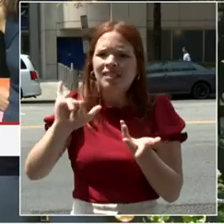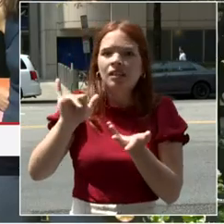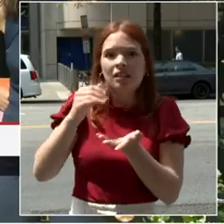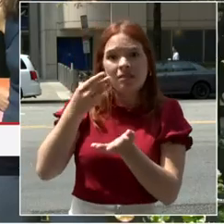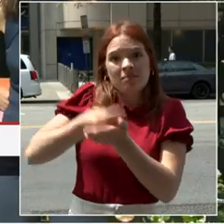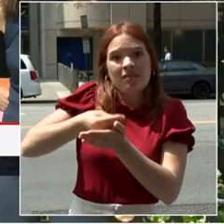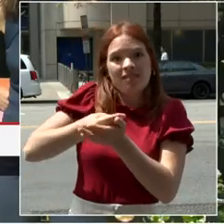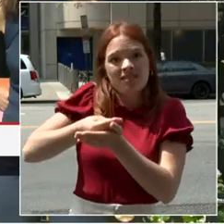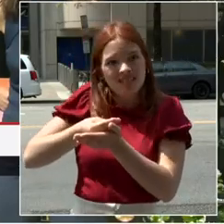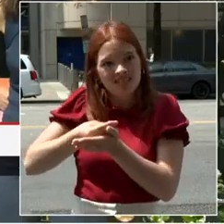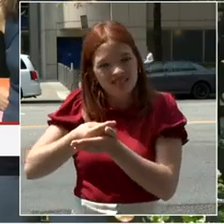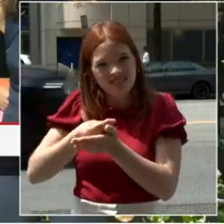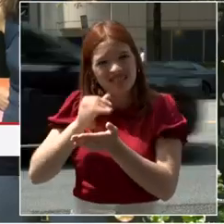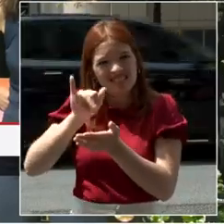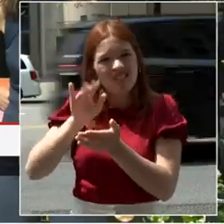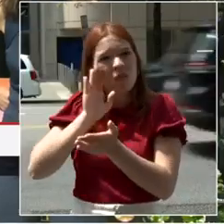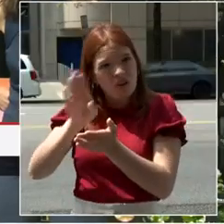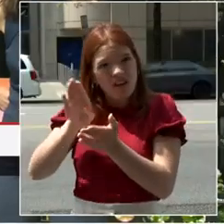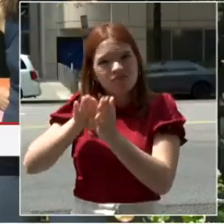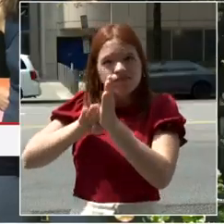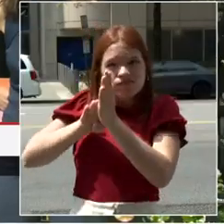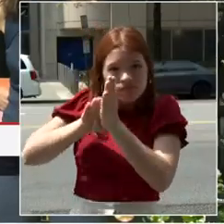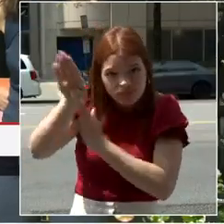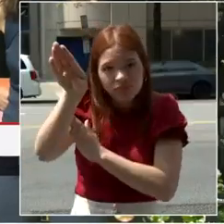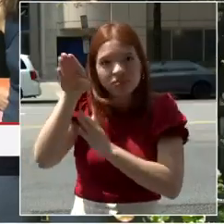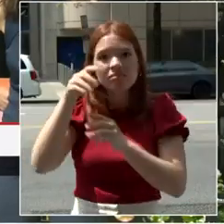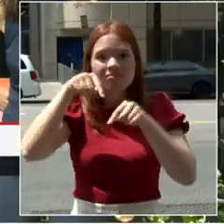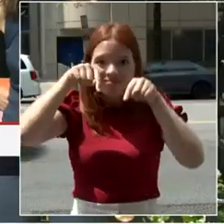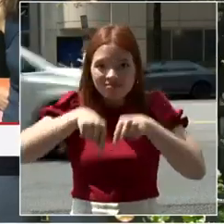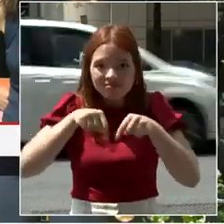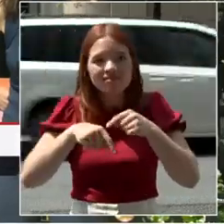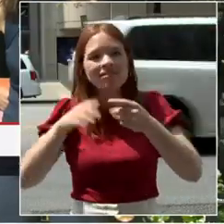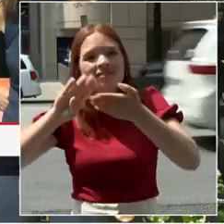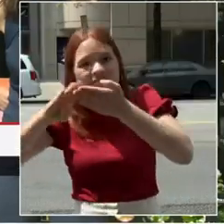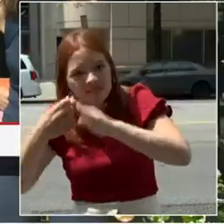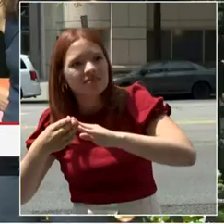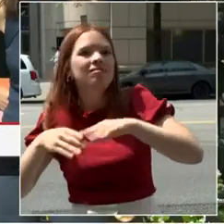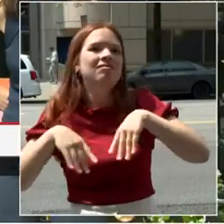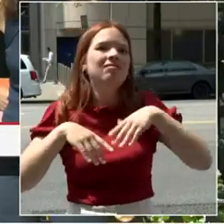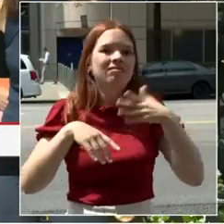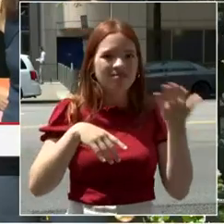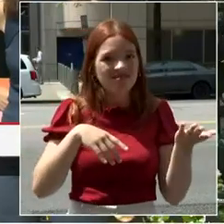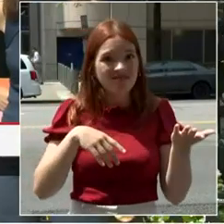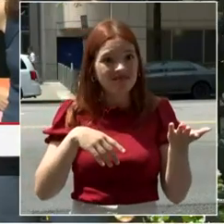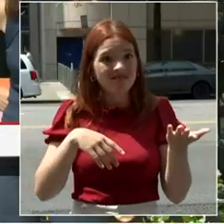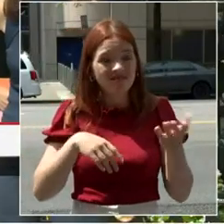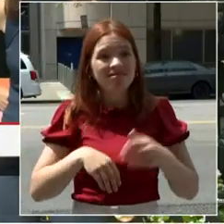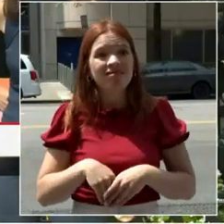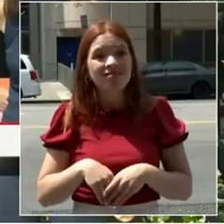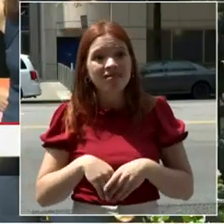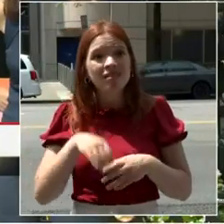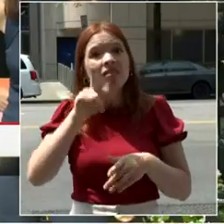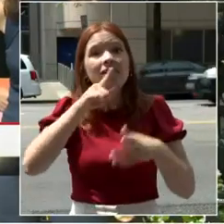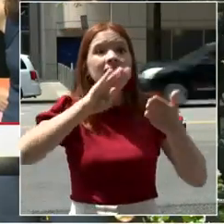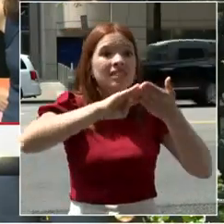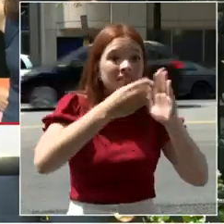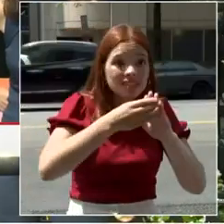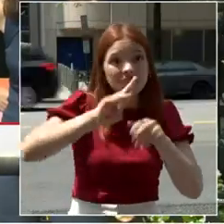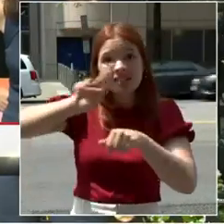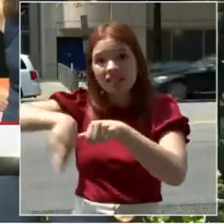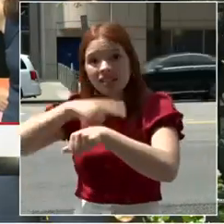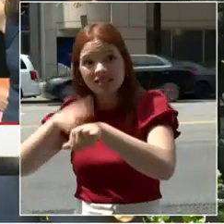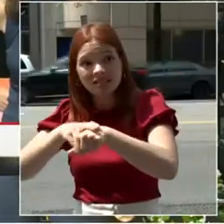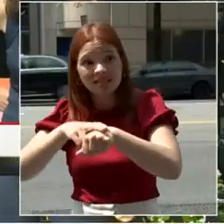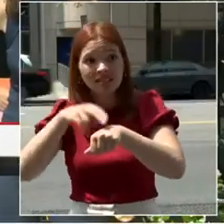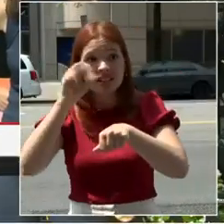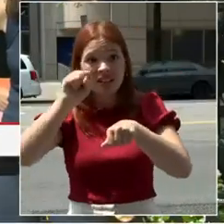region, the nation. And in fact, as we heard earlier, the whole world is watching to see what happens in D.C. as we begin this path